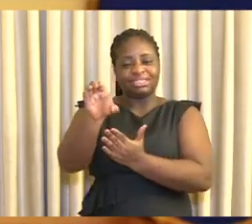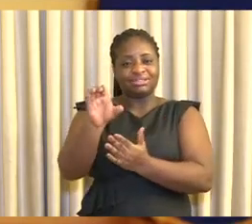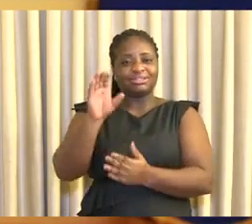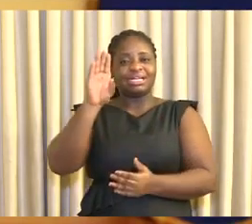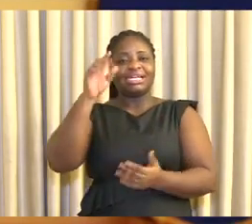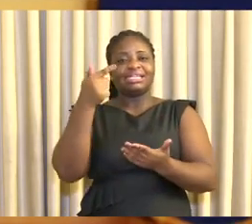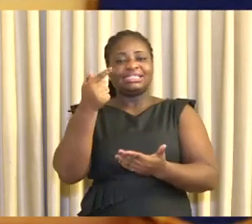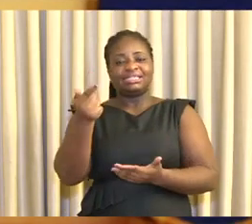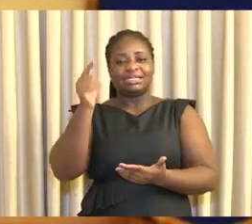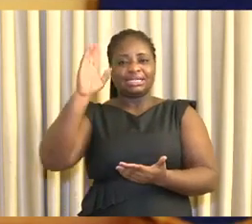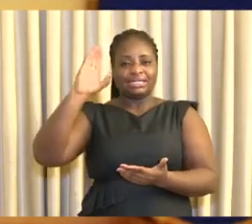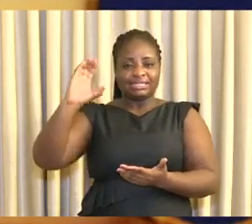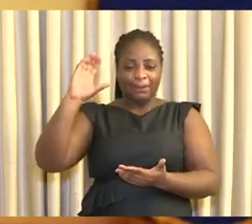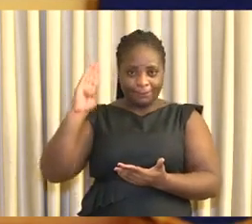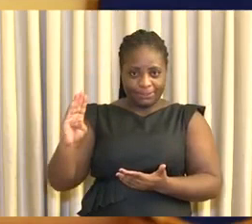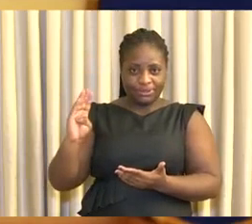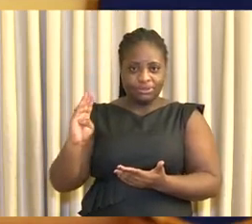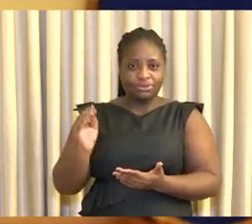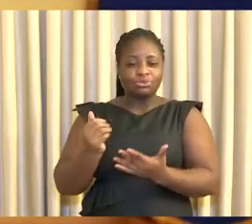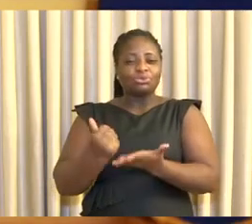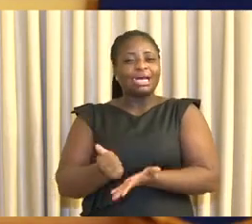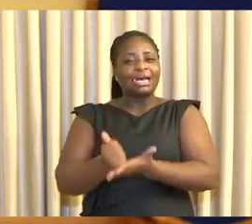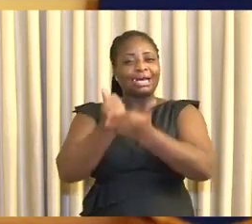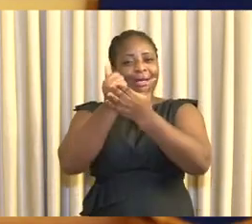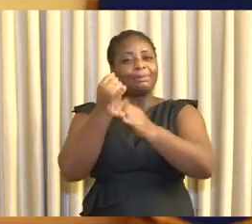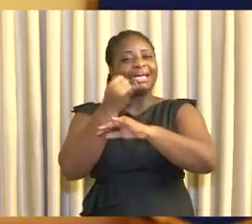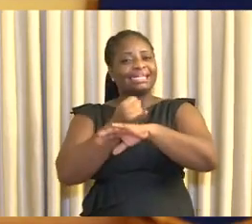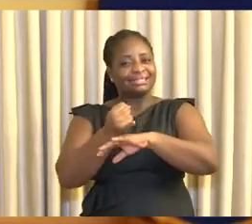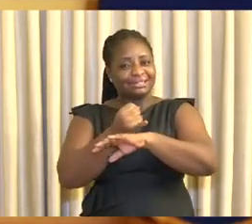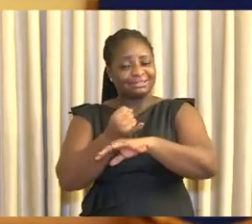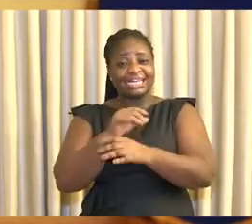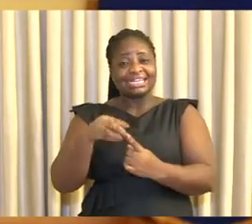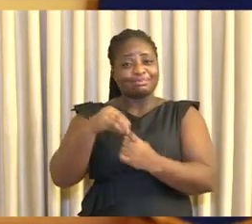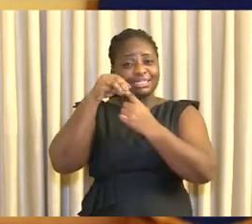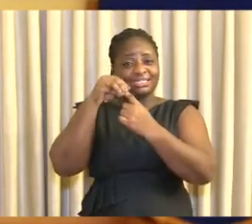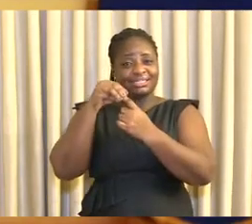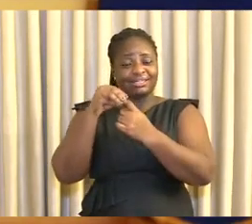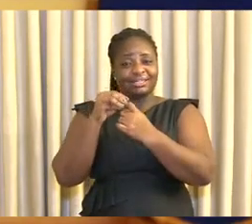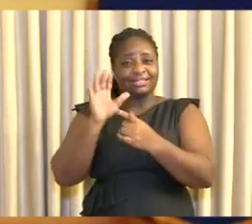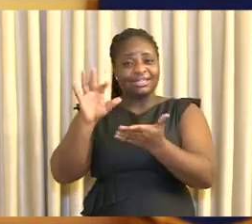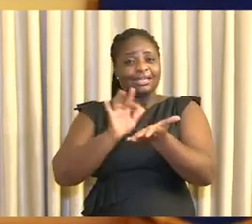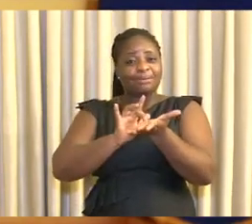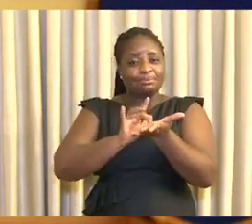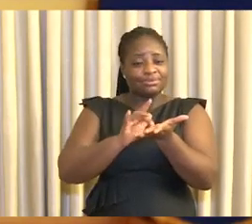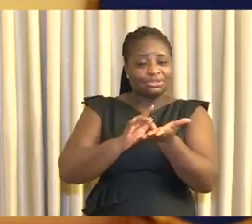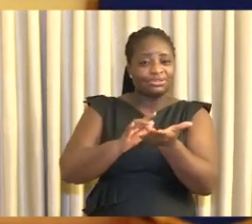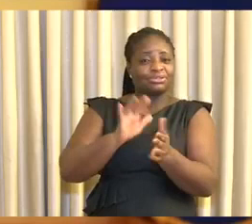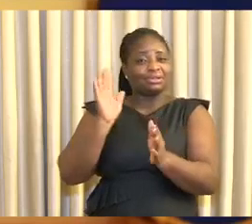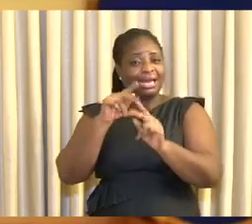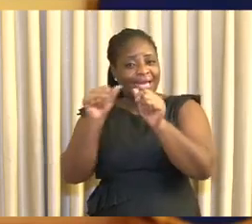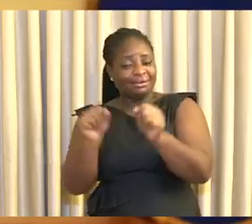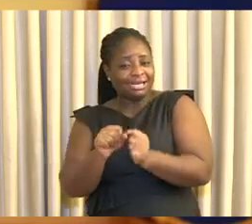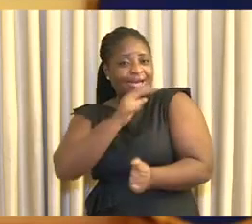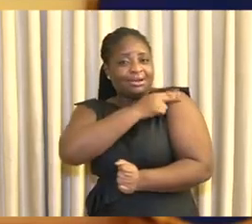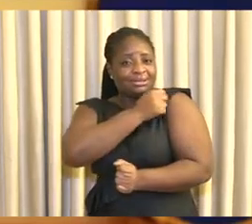hospitality, service and manufacturing sectors. The Minister for Finance, that hard-working, outstanding